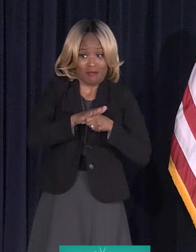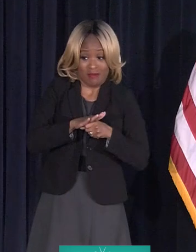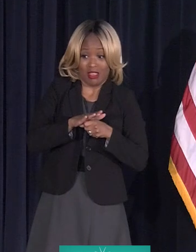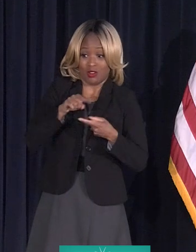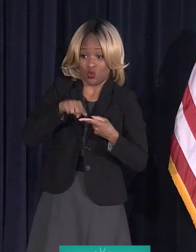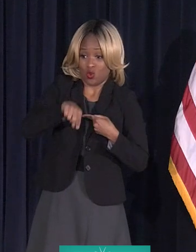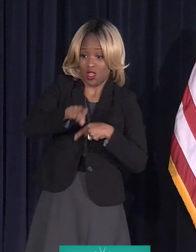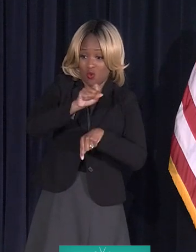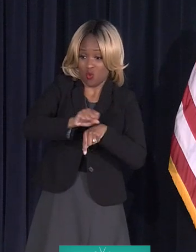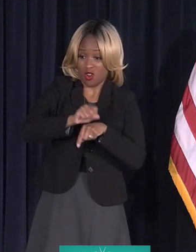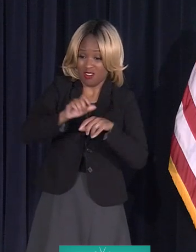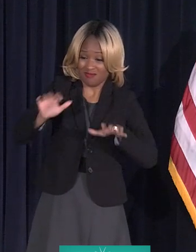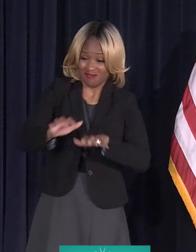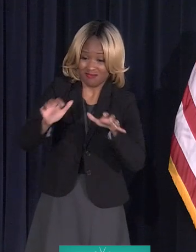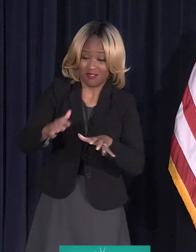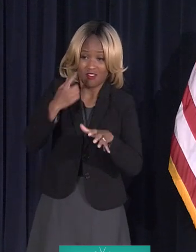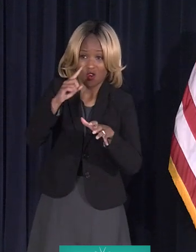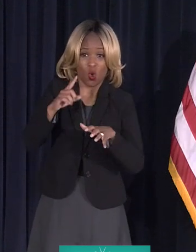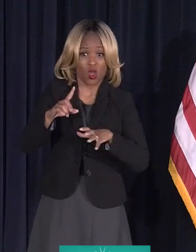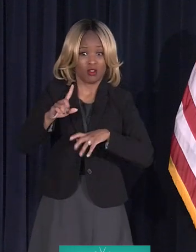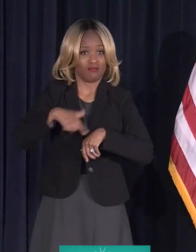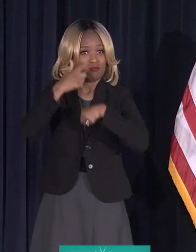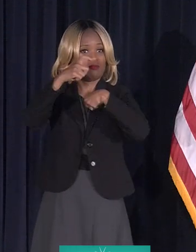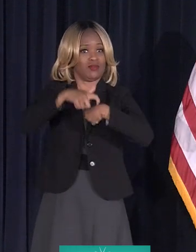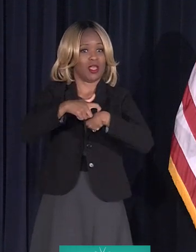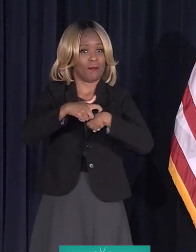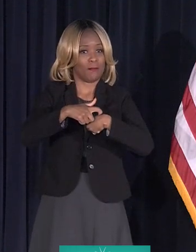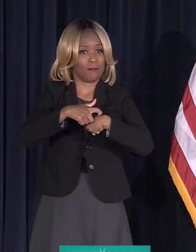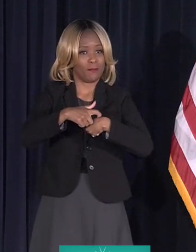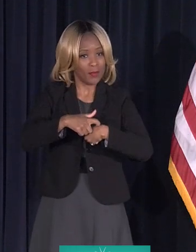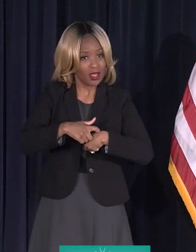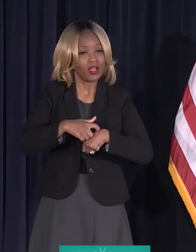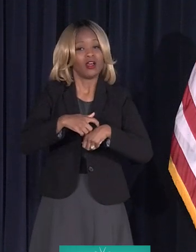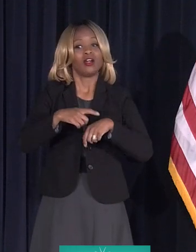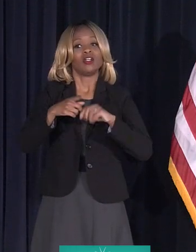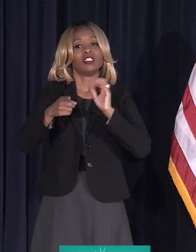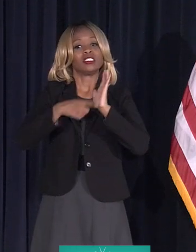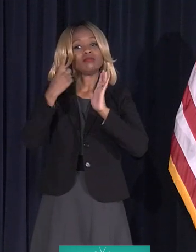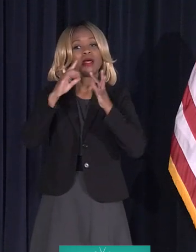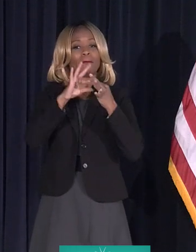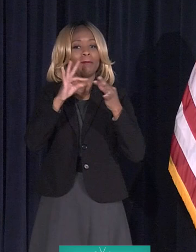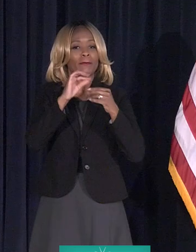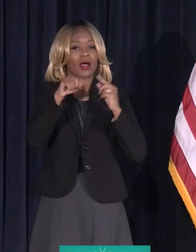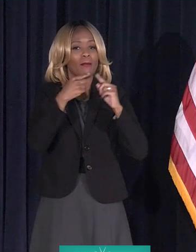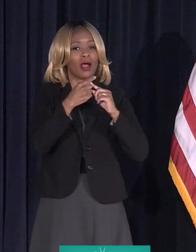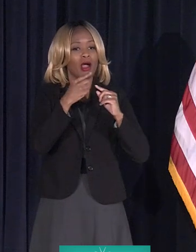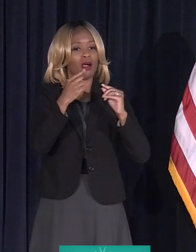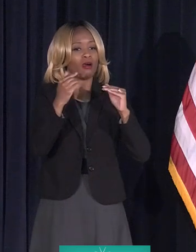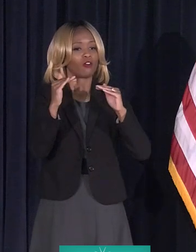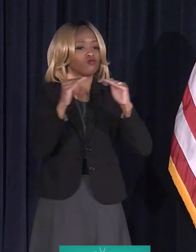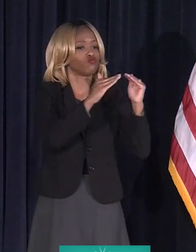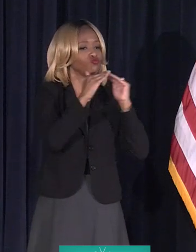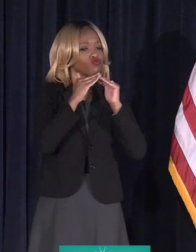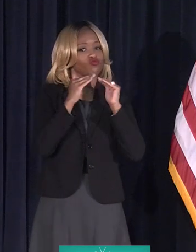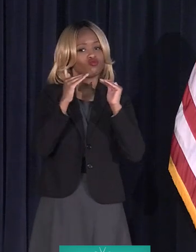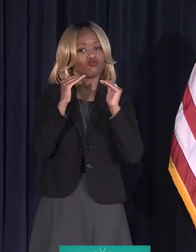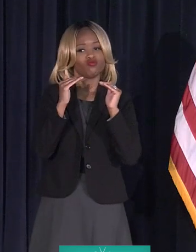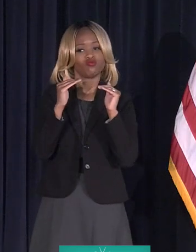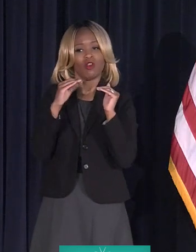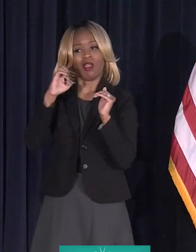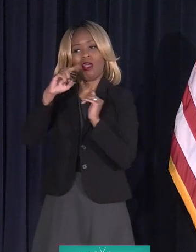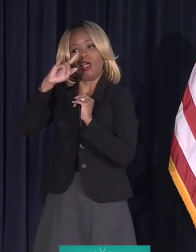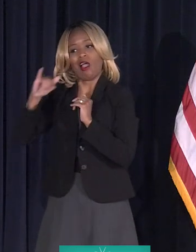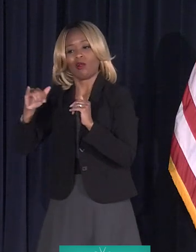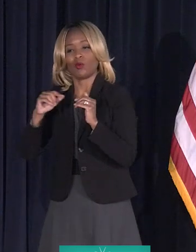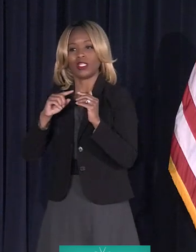work for some time. However, sometimes messages on equality and equity and justice, they can mean